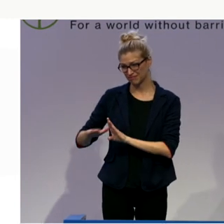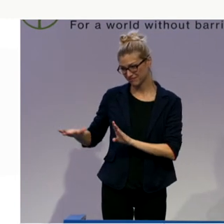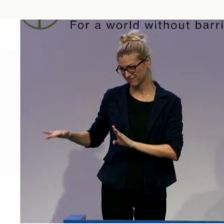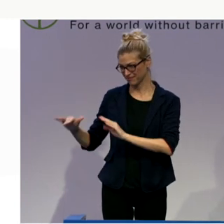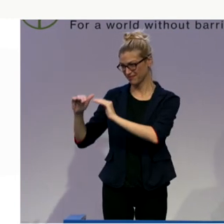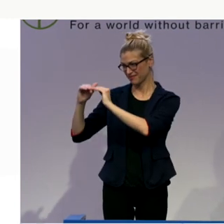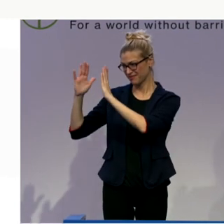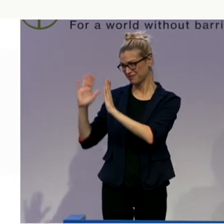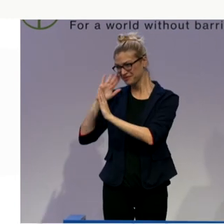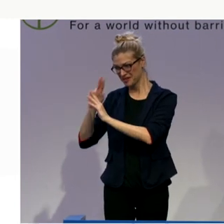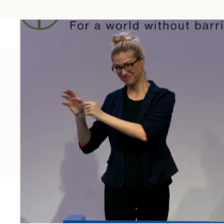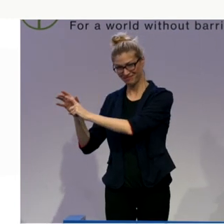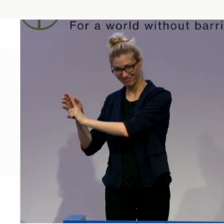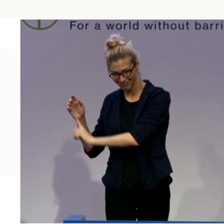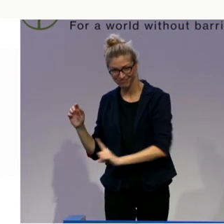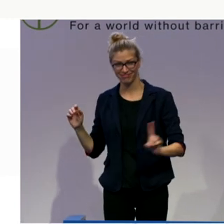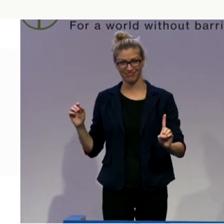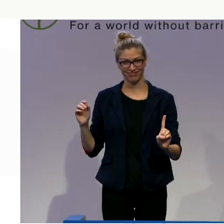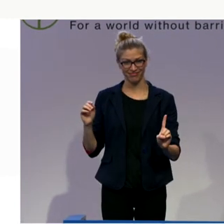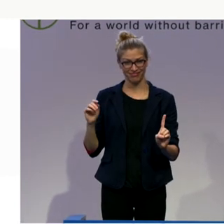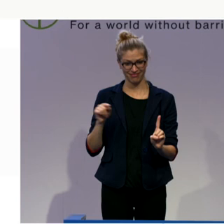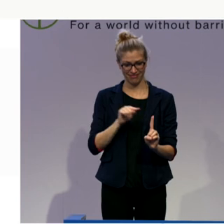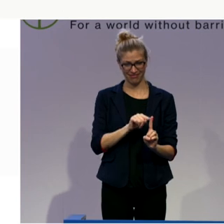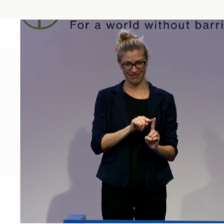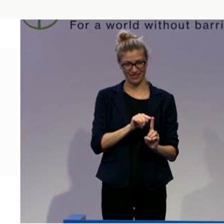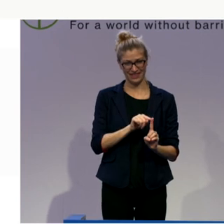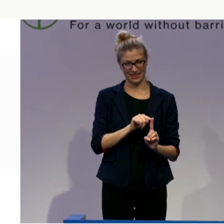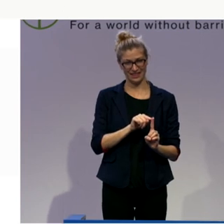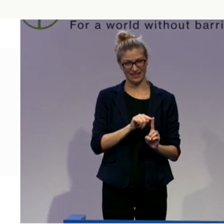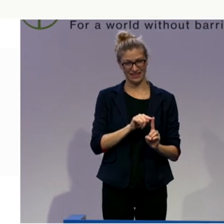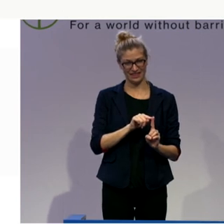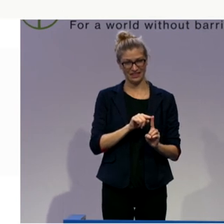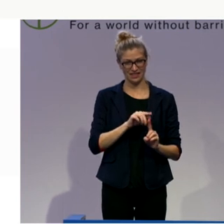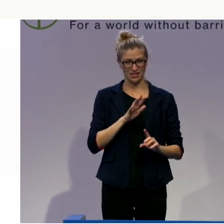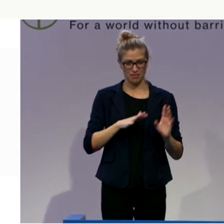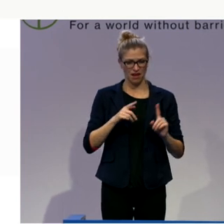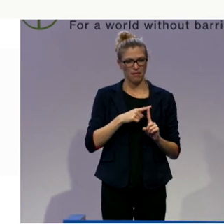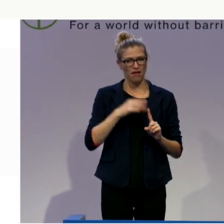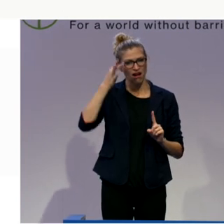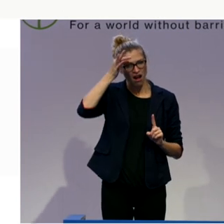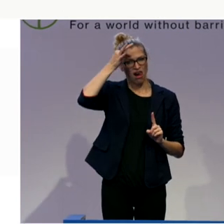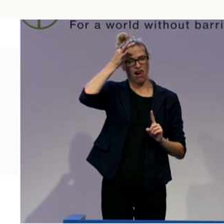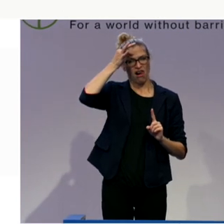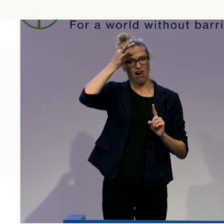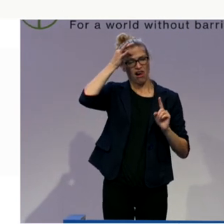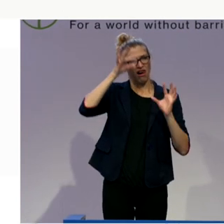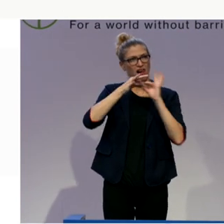they still somehow carry these labels. Even with the support